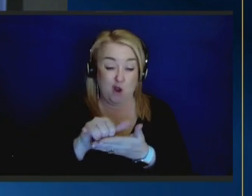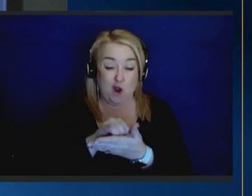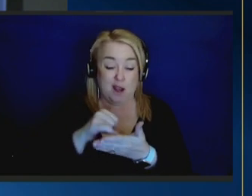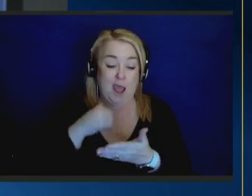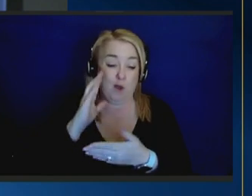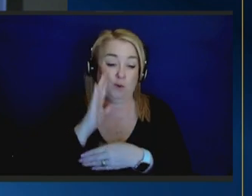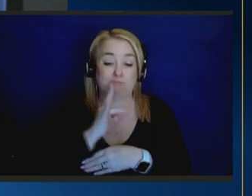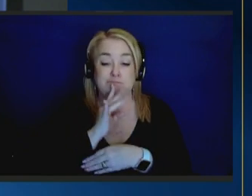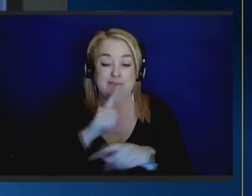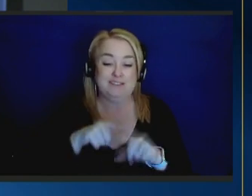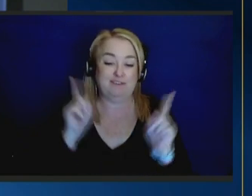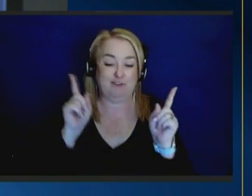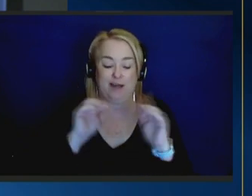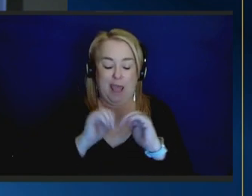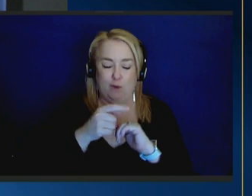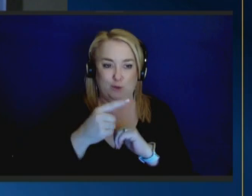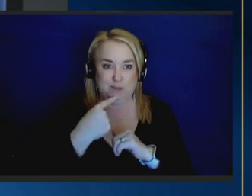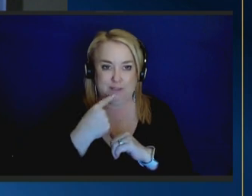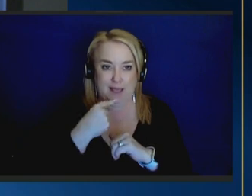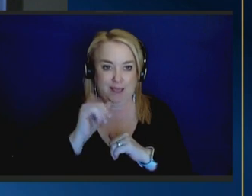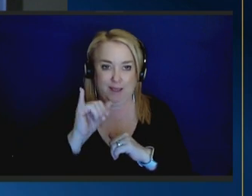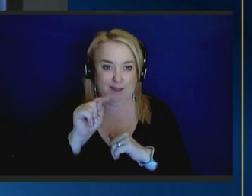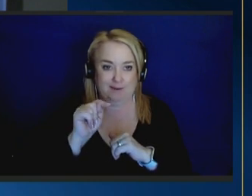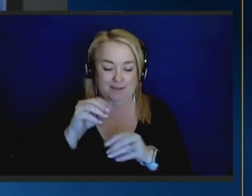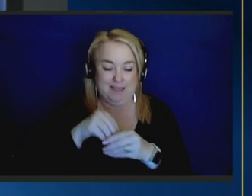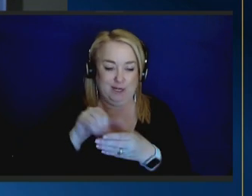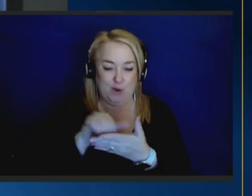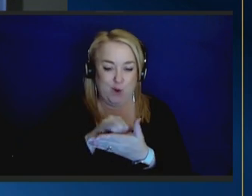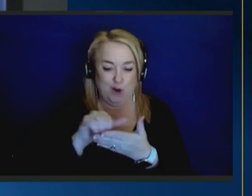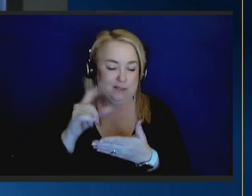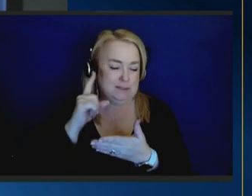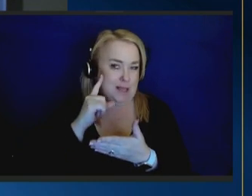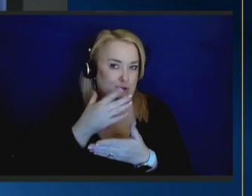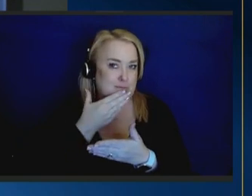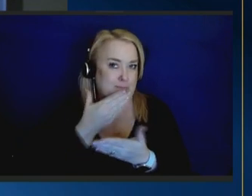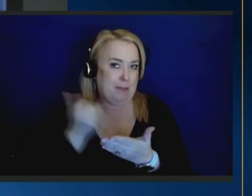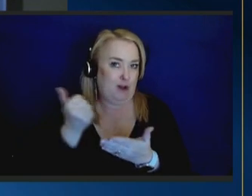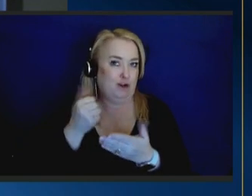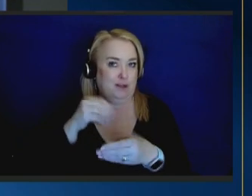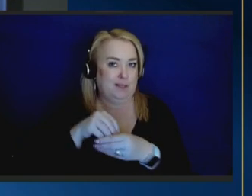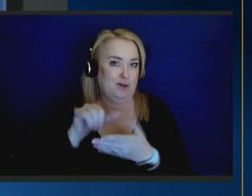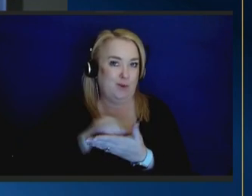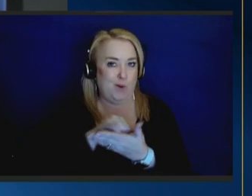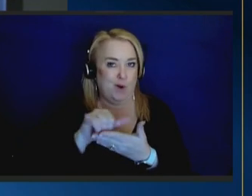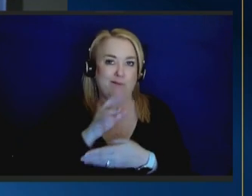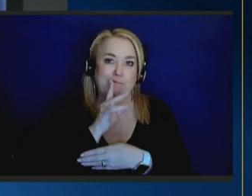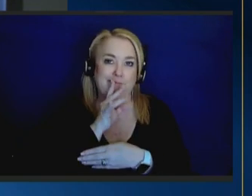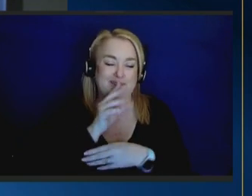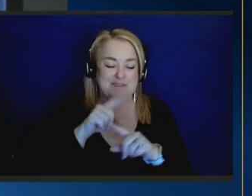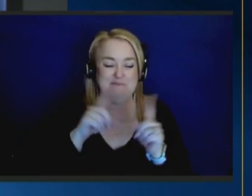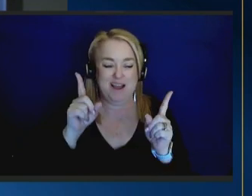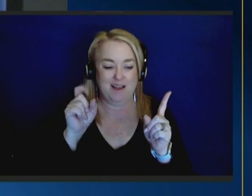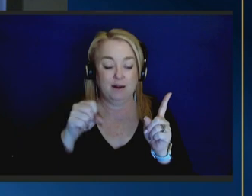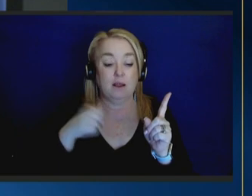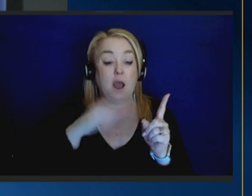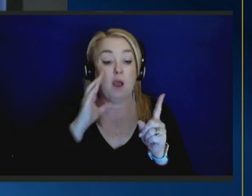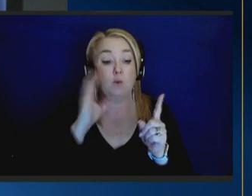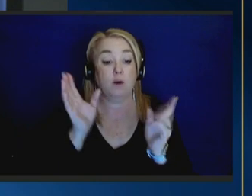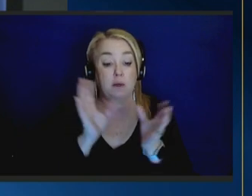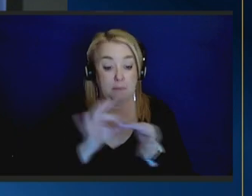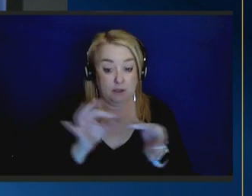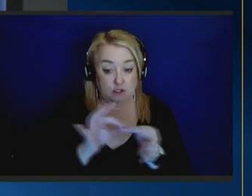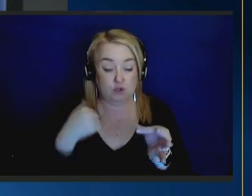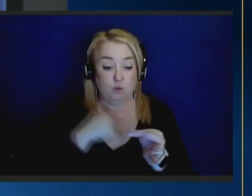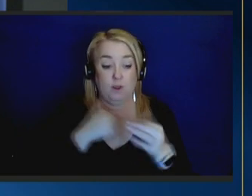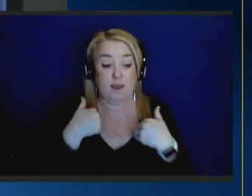however you would say it in new york but it sounds really good when they say it i will also mention that we have a number of